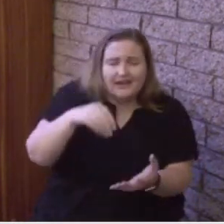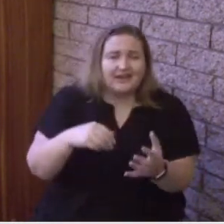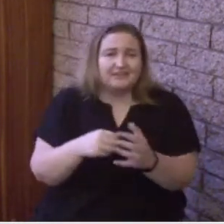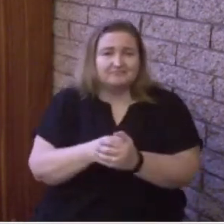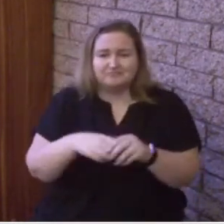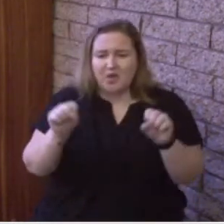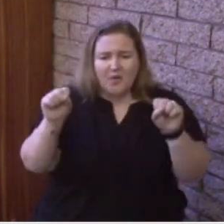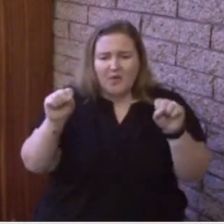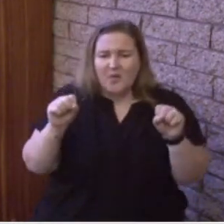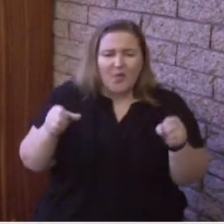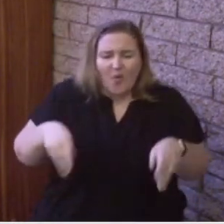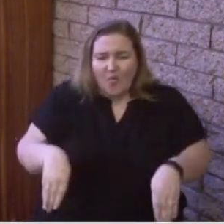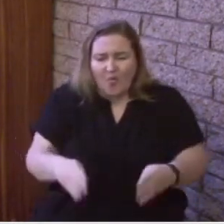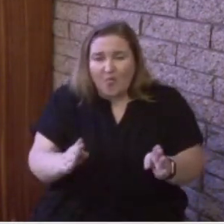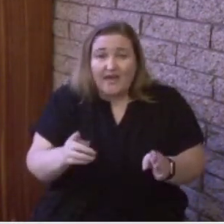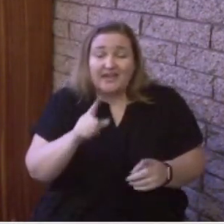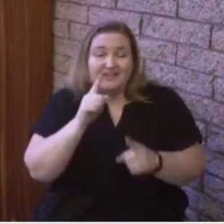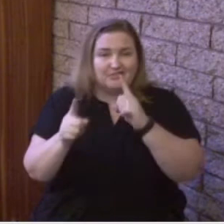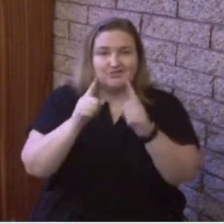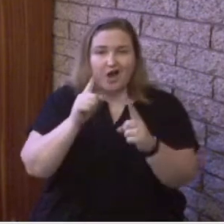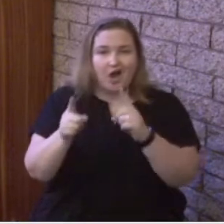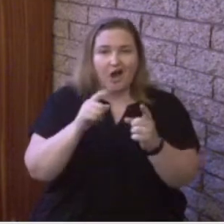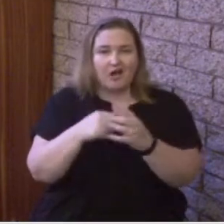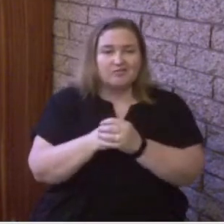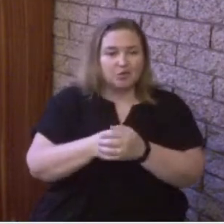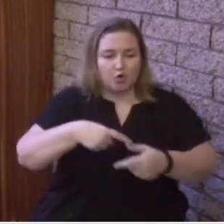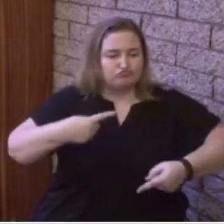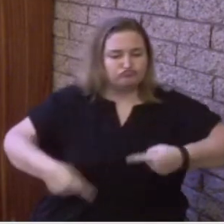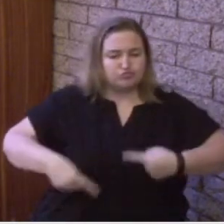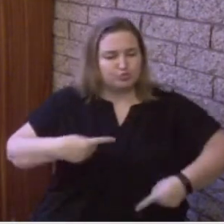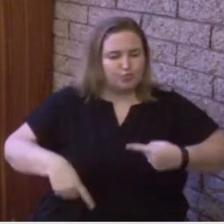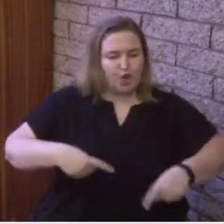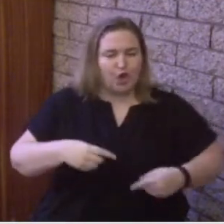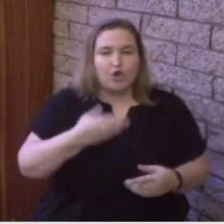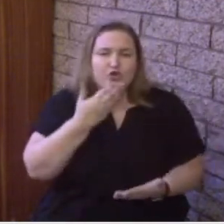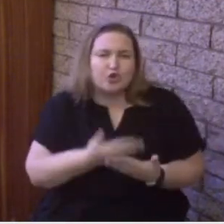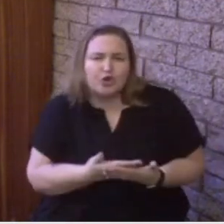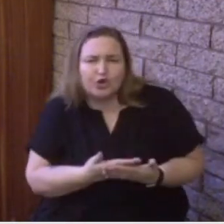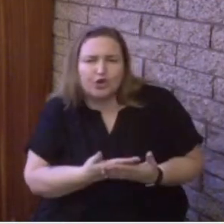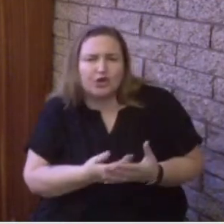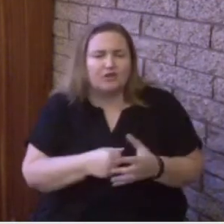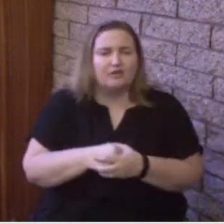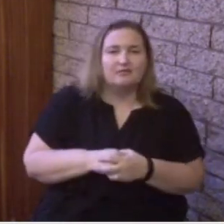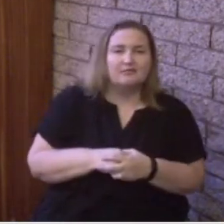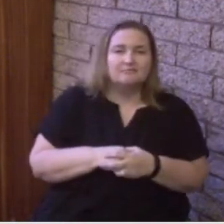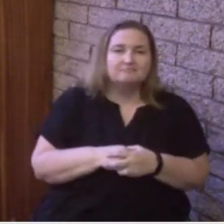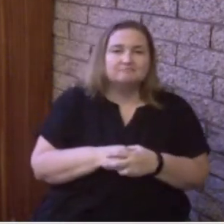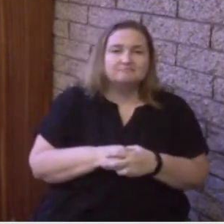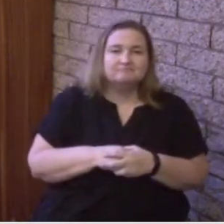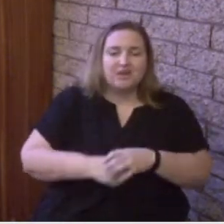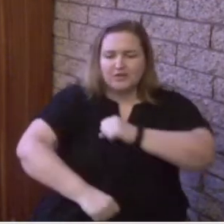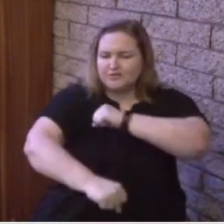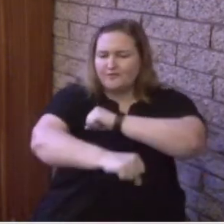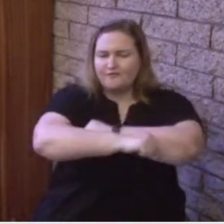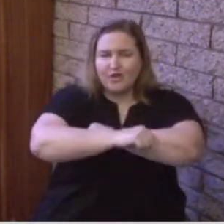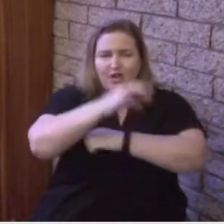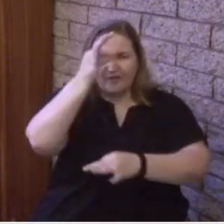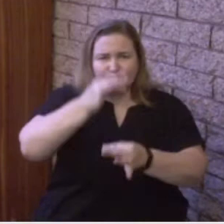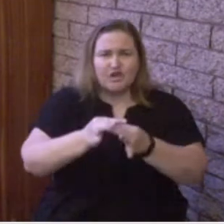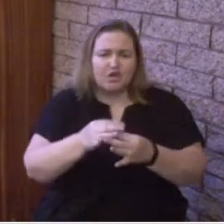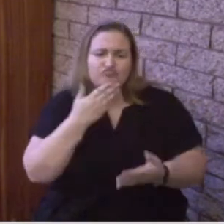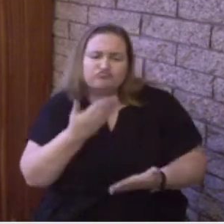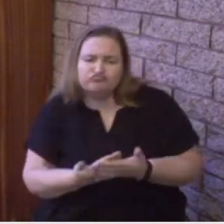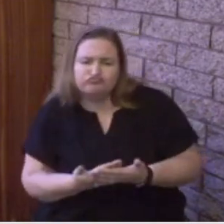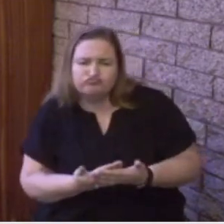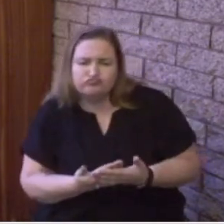or to, as a fine debater or as a fine apologist. It is the very presence